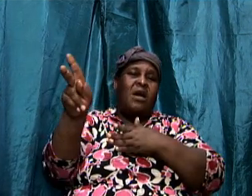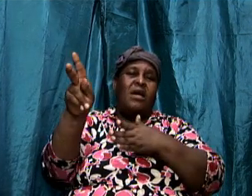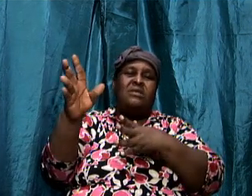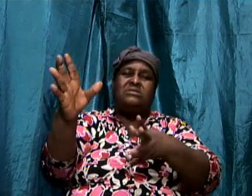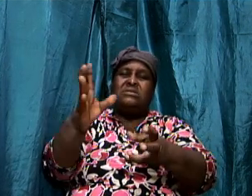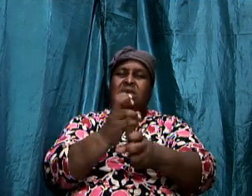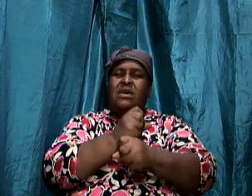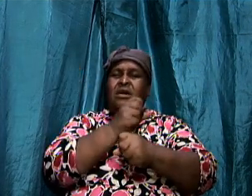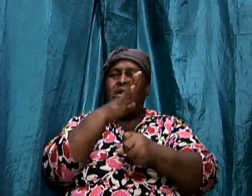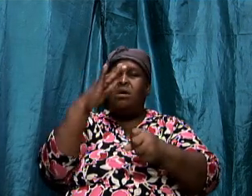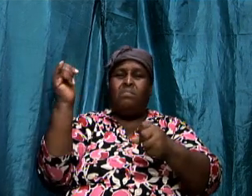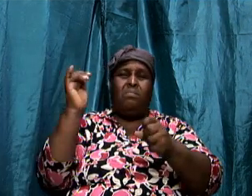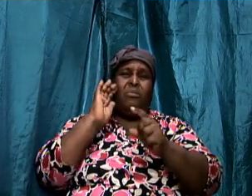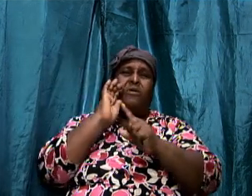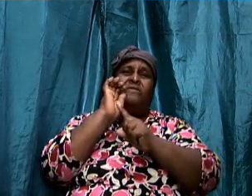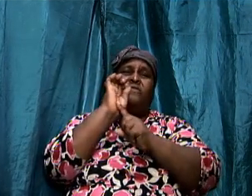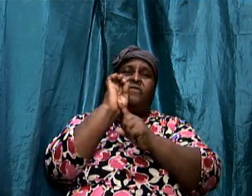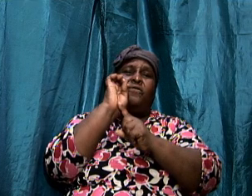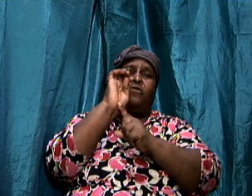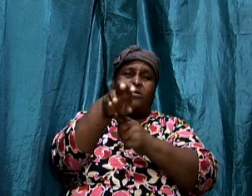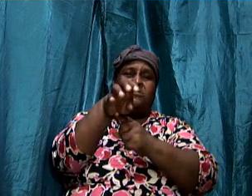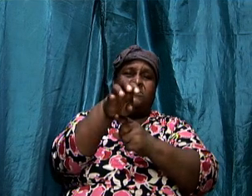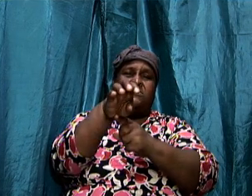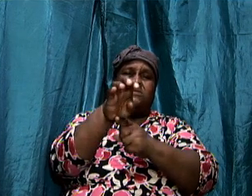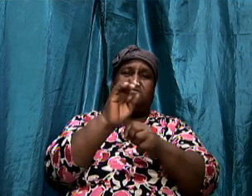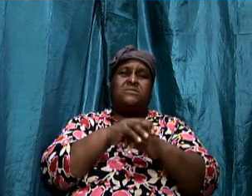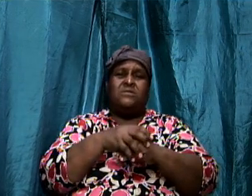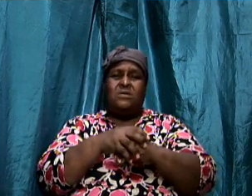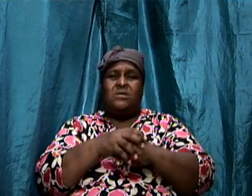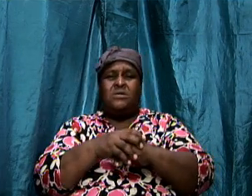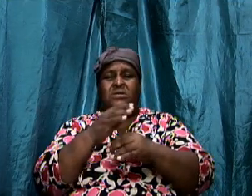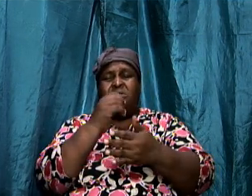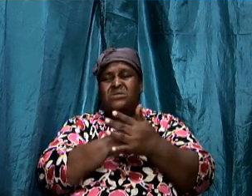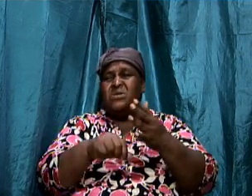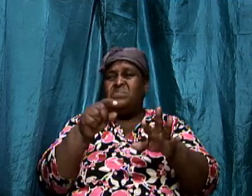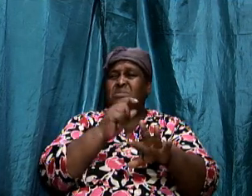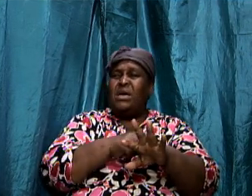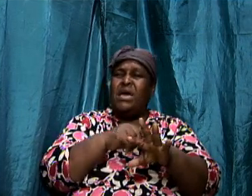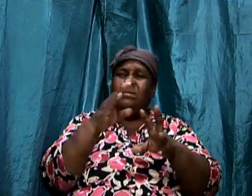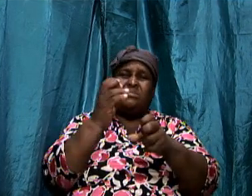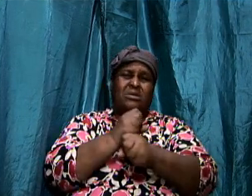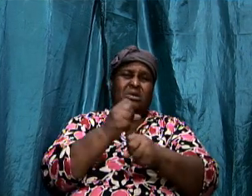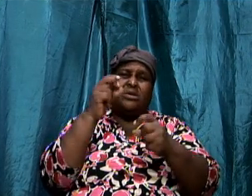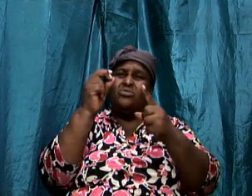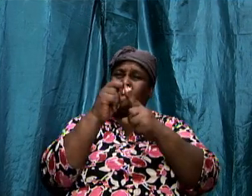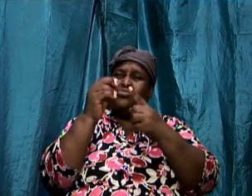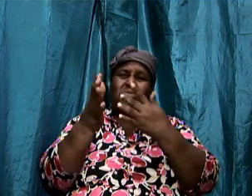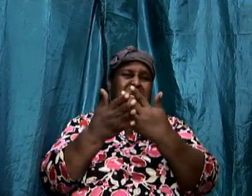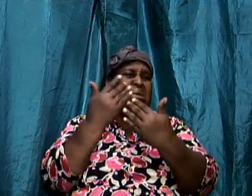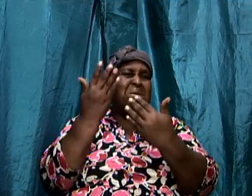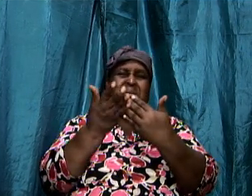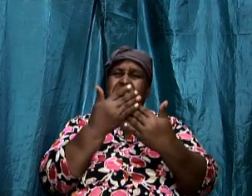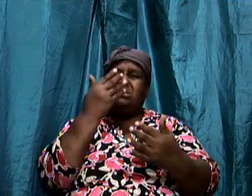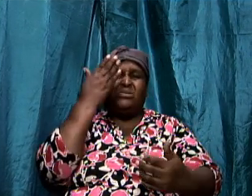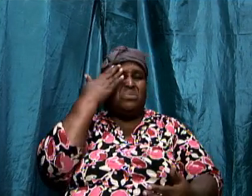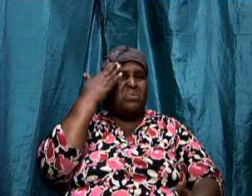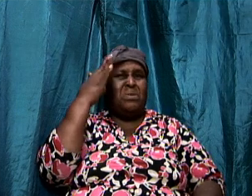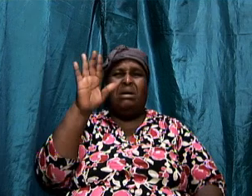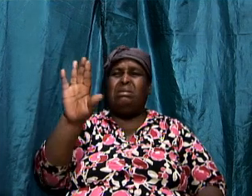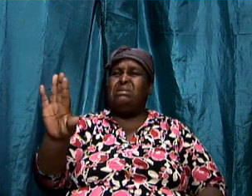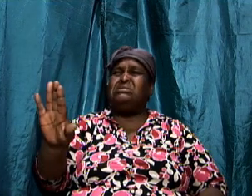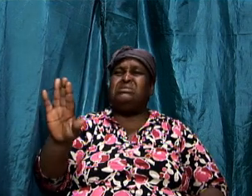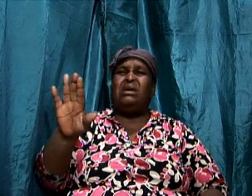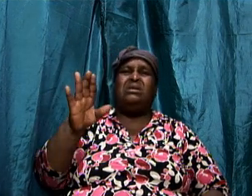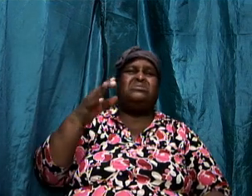we sit down a little bit too we take it too easy we don't understand what we are